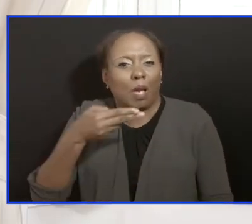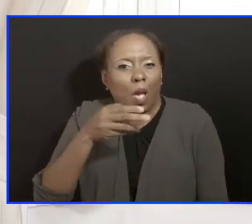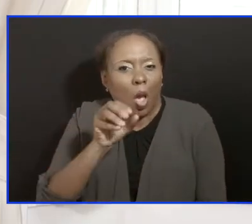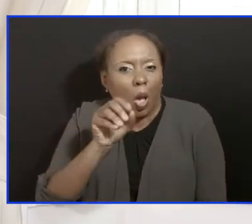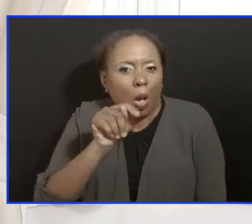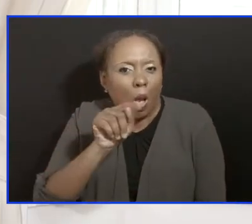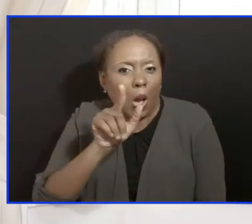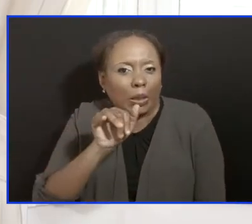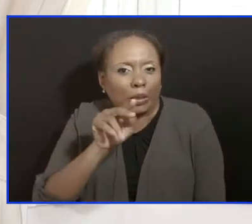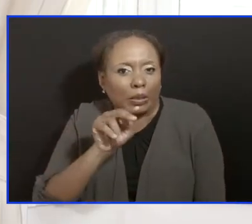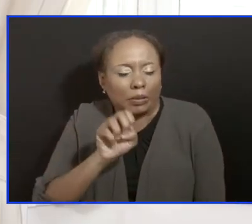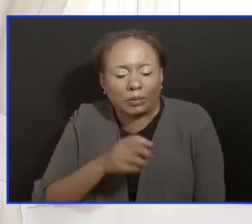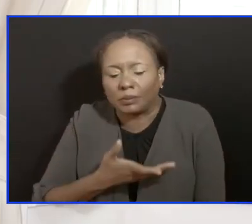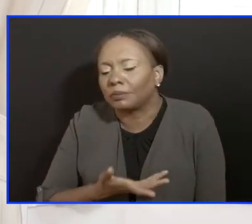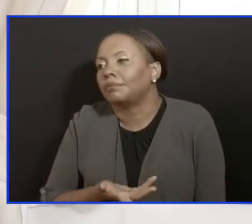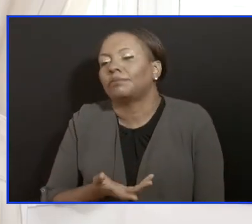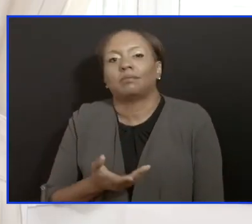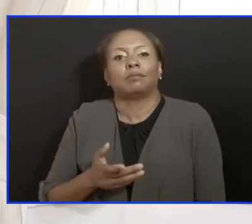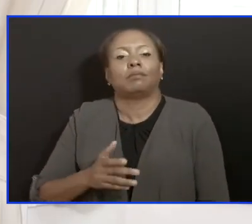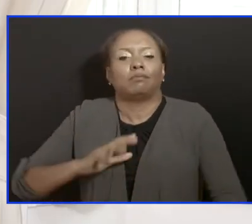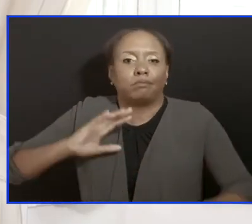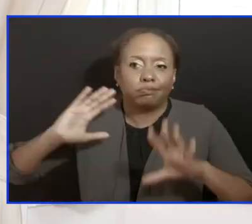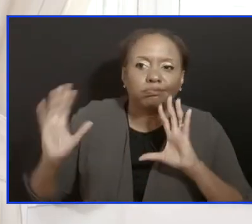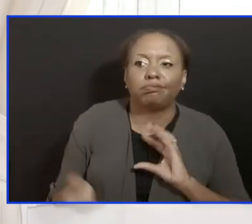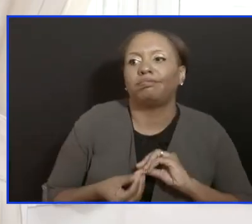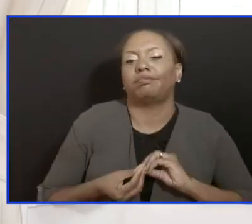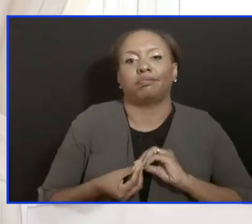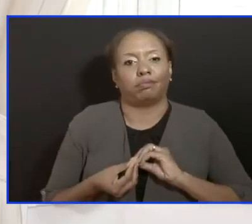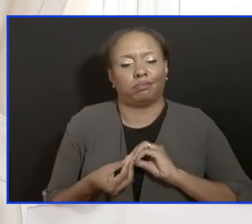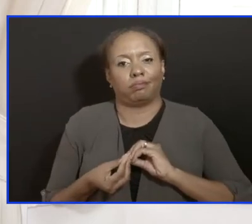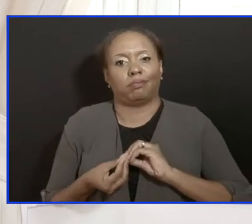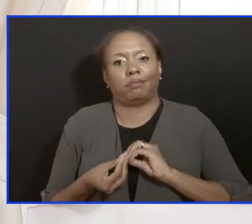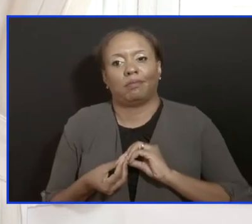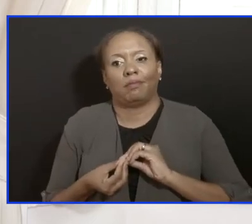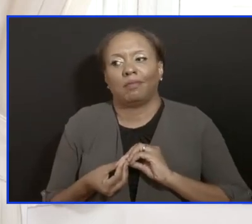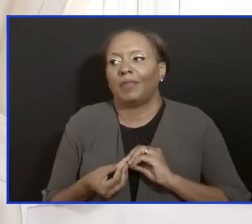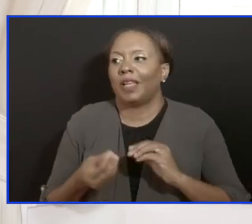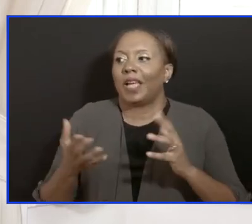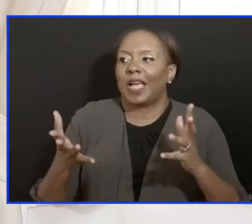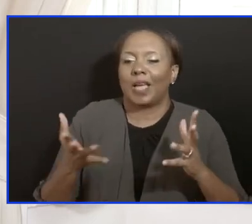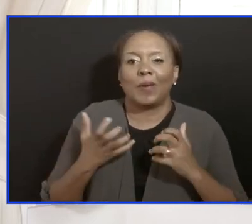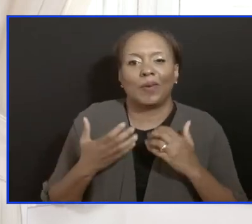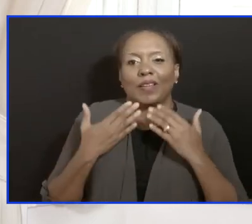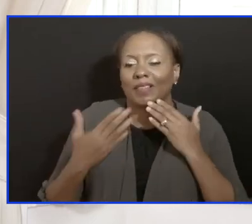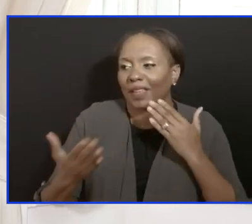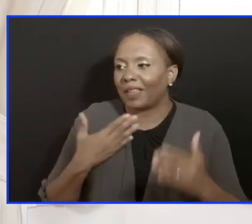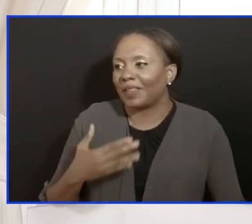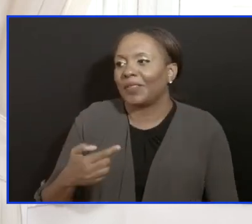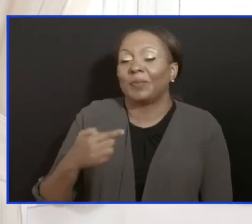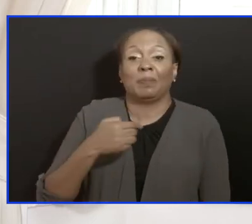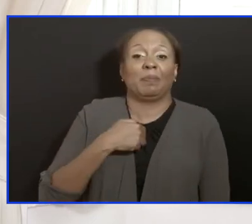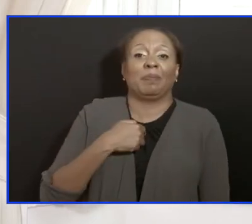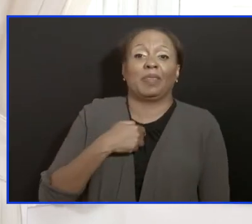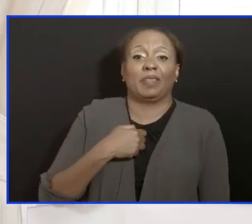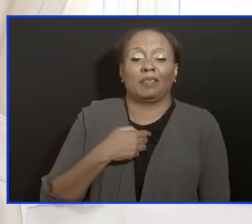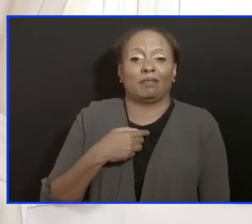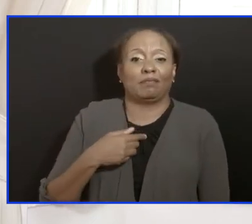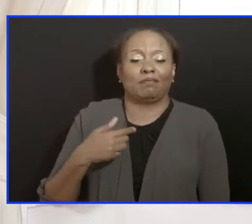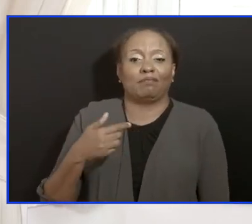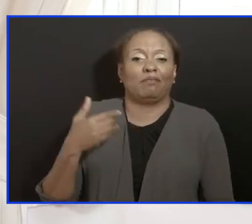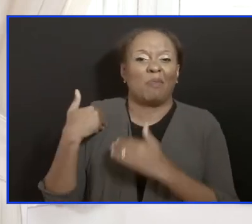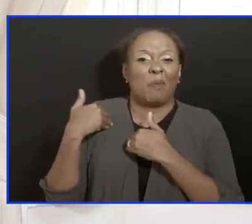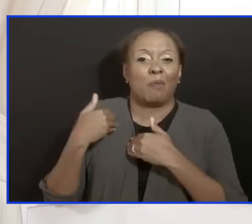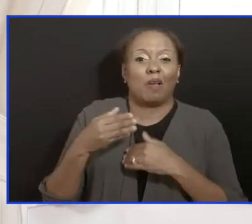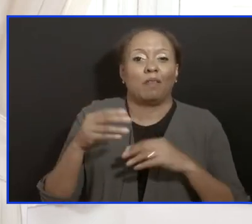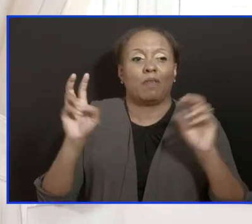collective effort, and I want to say on behalf of home isolation, I want to thank you on behalf of Barbados, because I